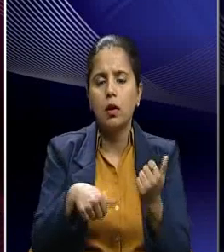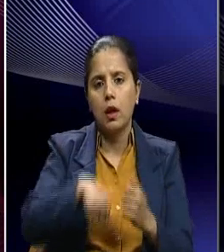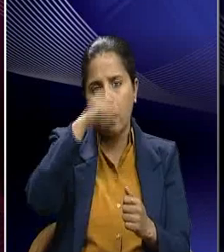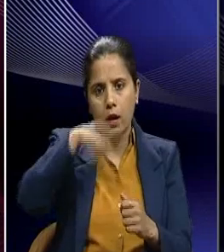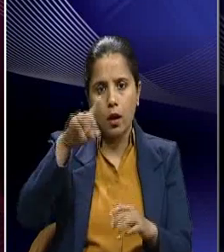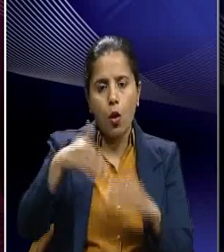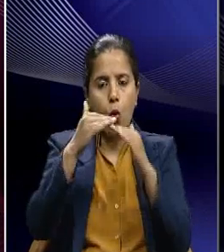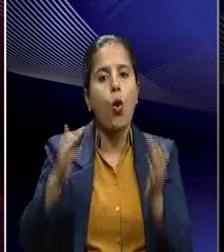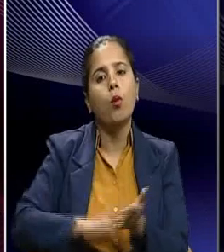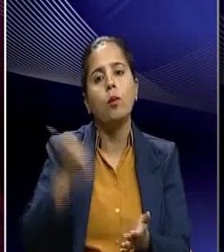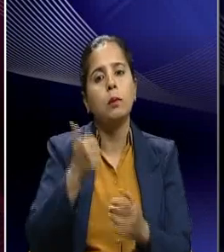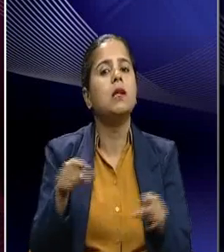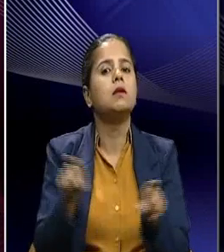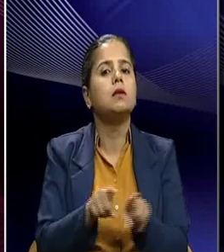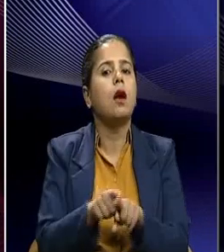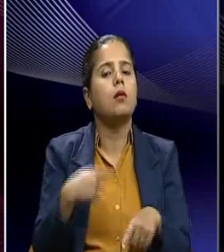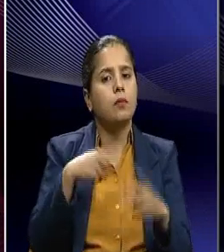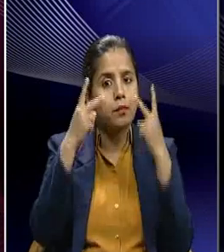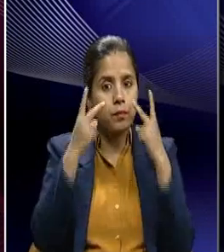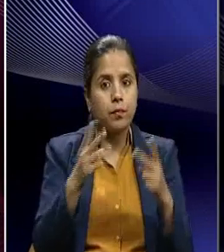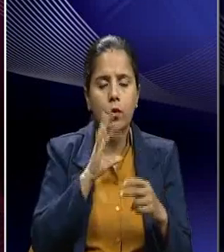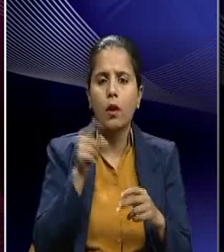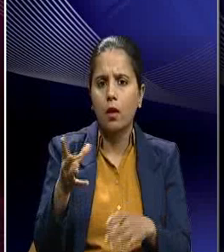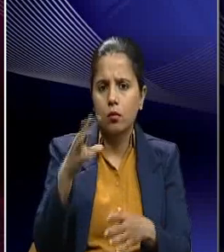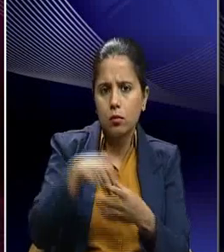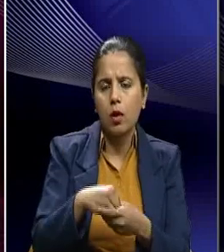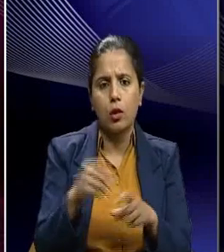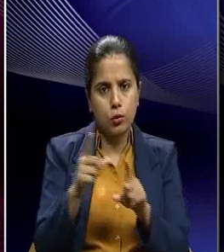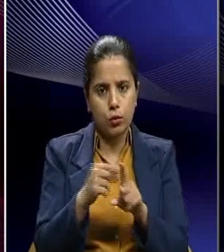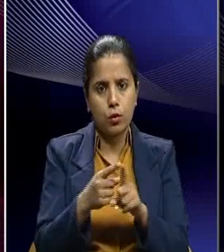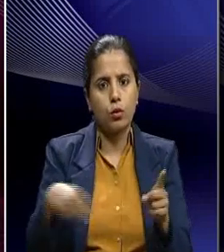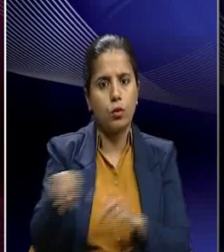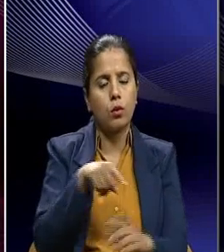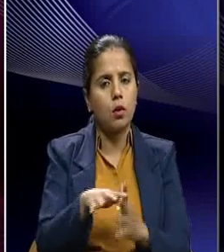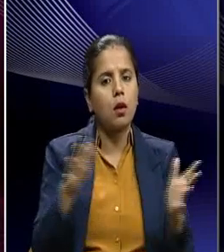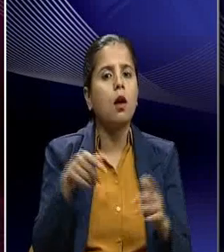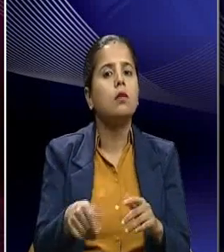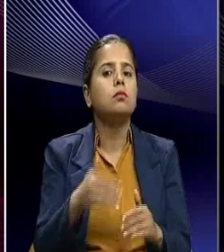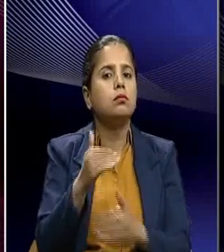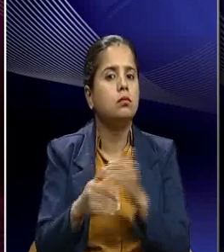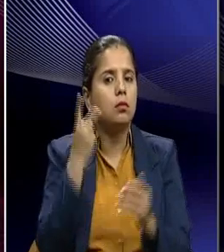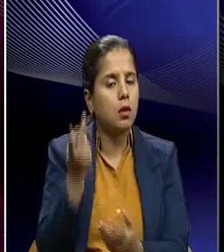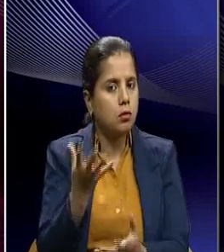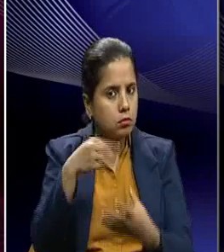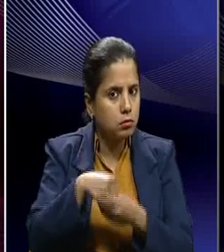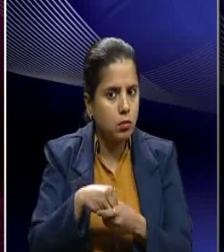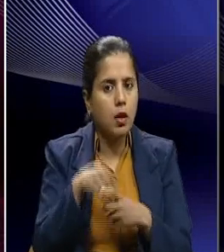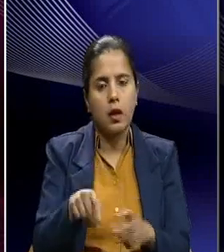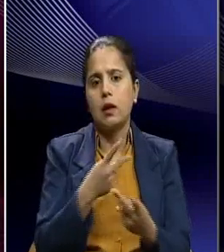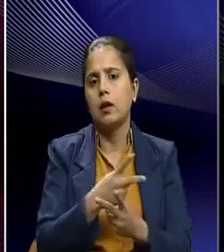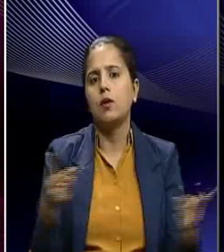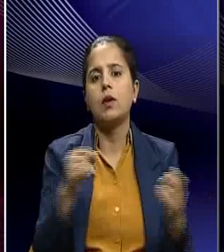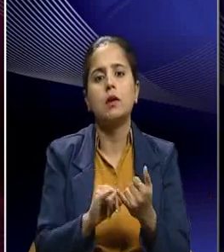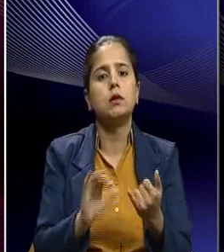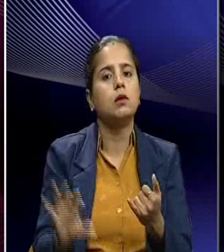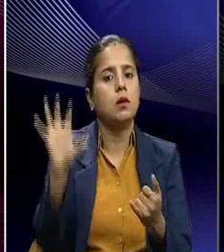home minister as well and the kind of contribution which he played in the integration of the various states